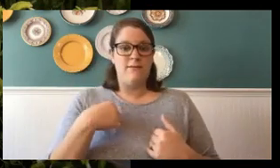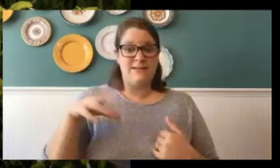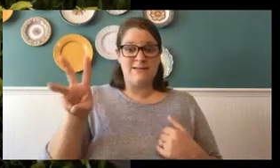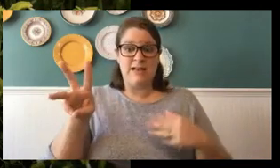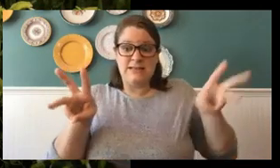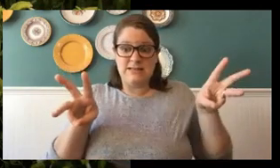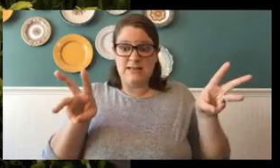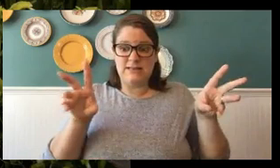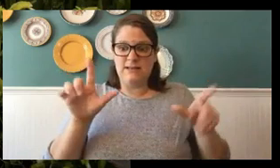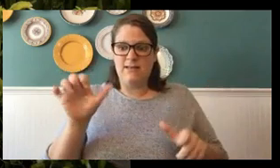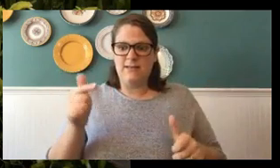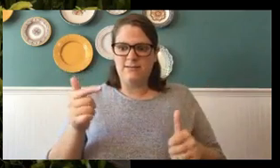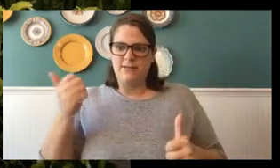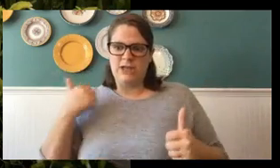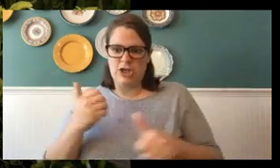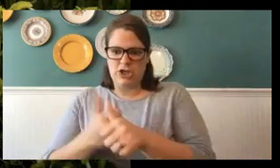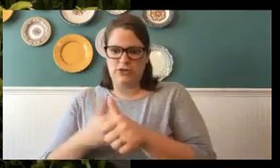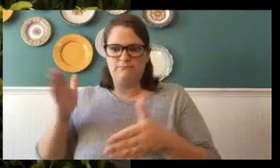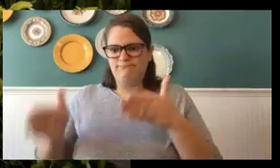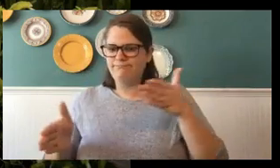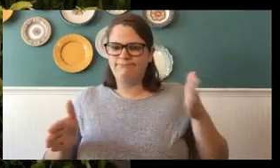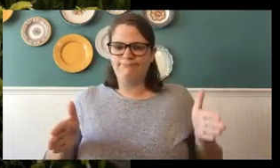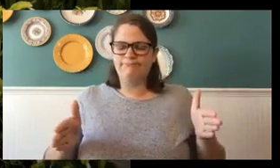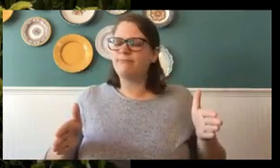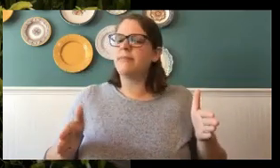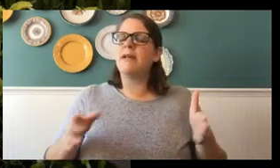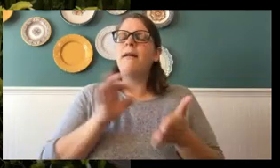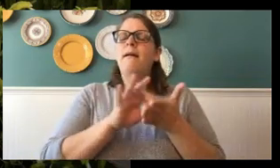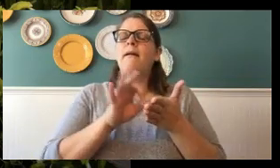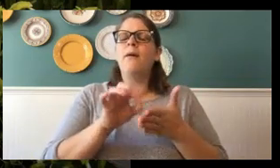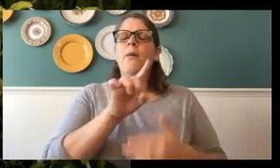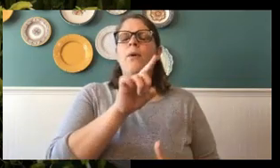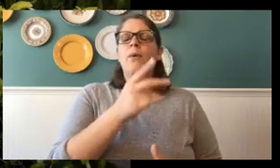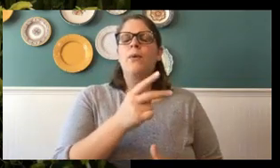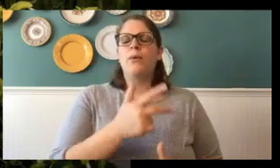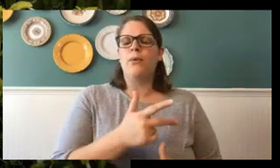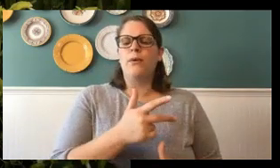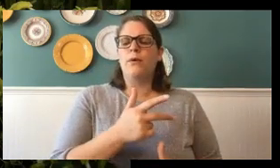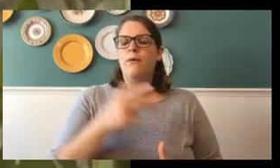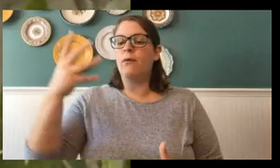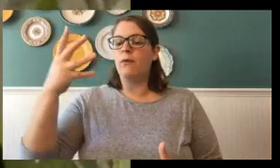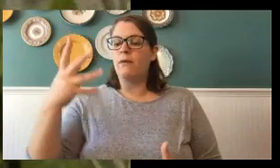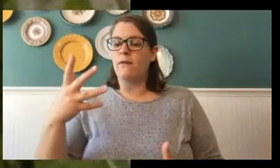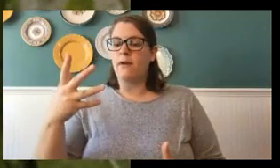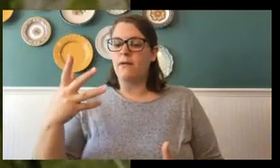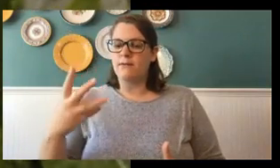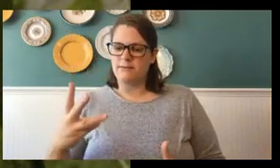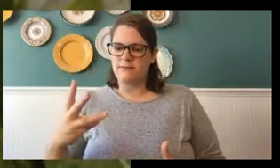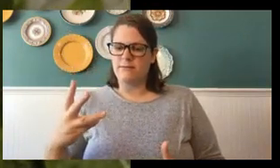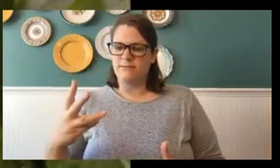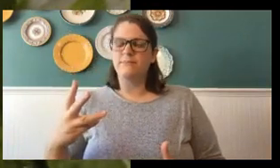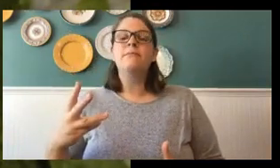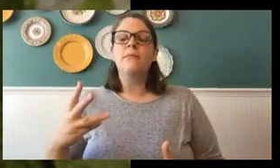side? Hmm, let's count. They have one, two, three, four, five,